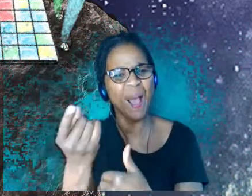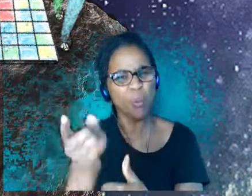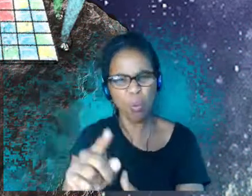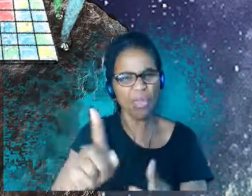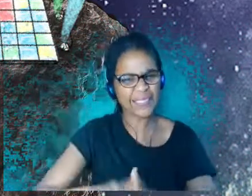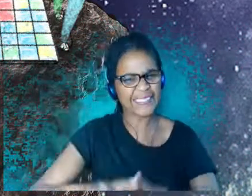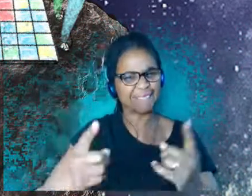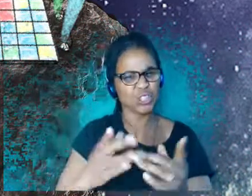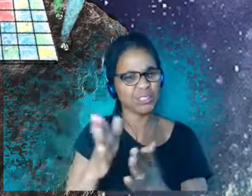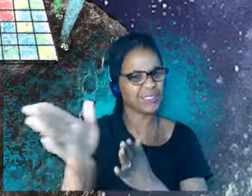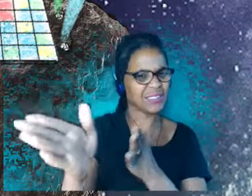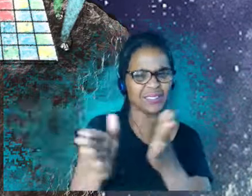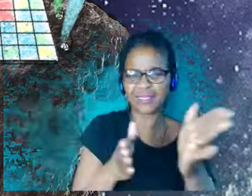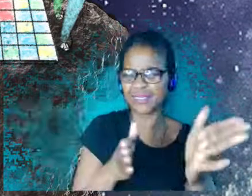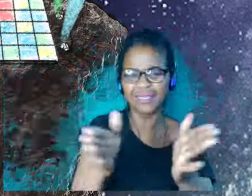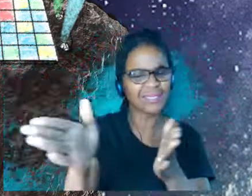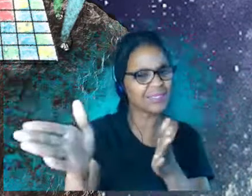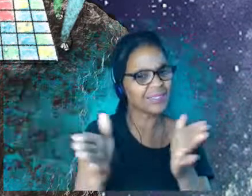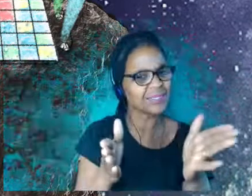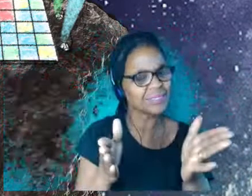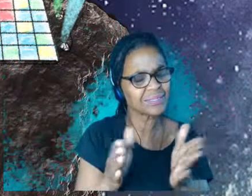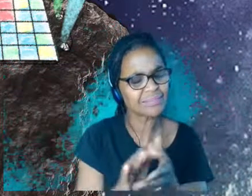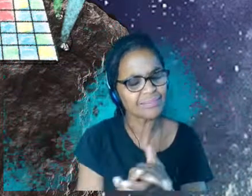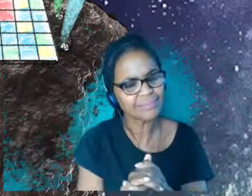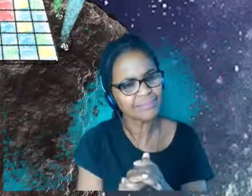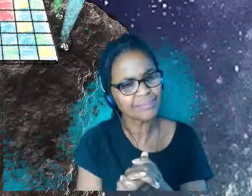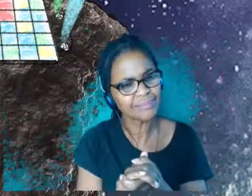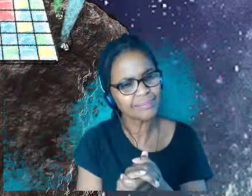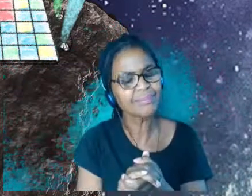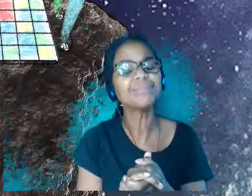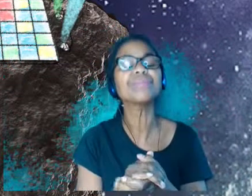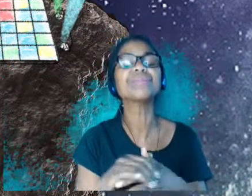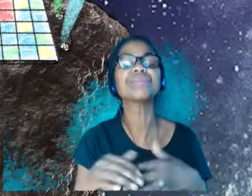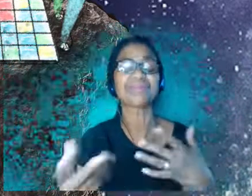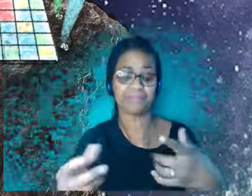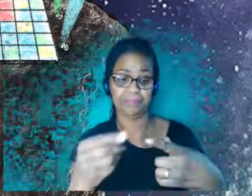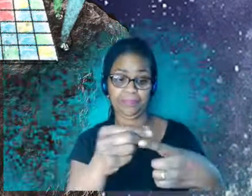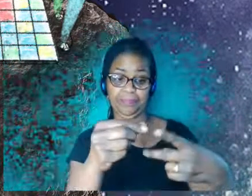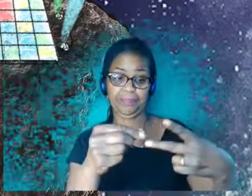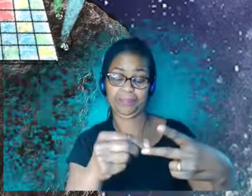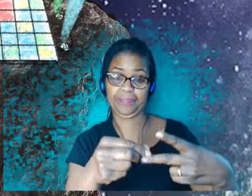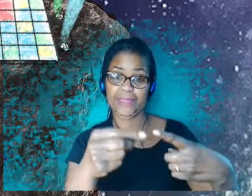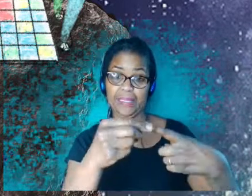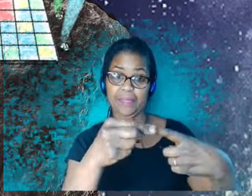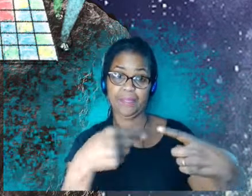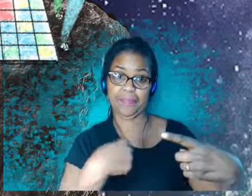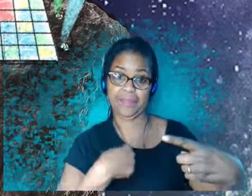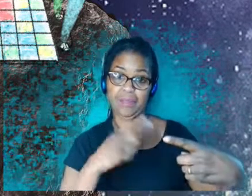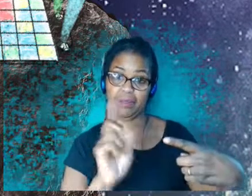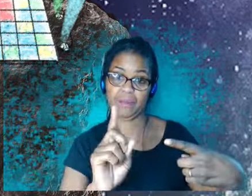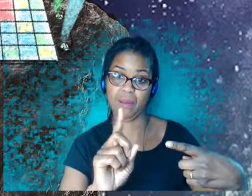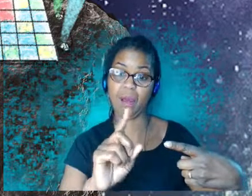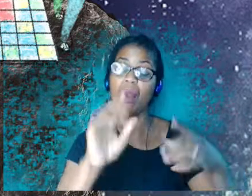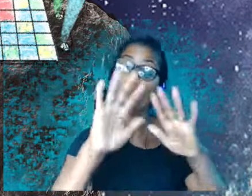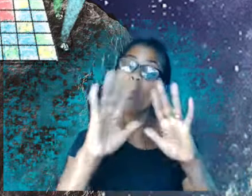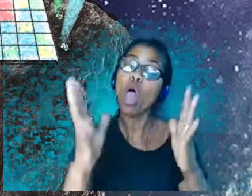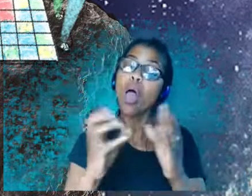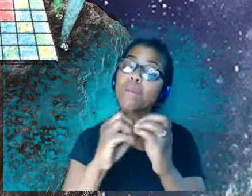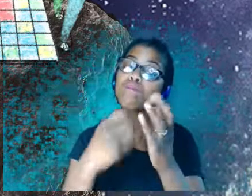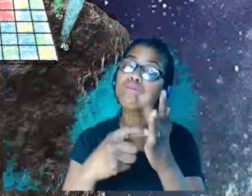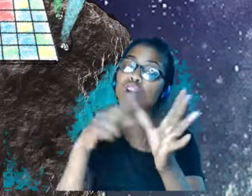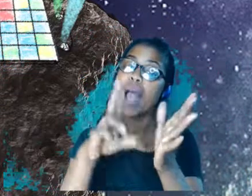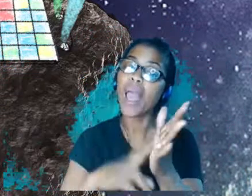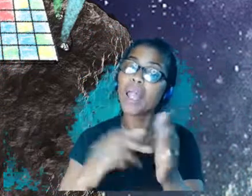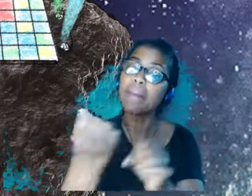Great question. I would say, too, for me, it's two of the worlds that you've built, Brian. I have forgotten the name of the